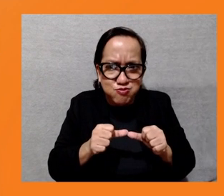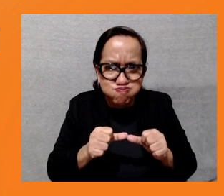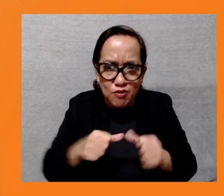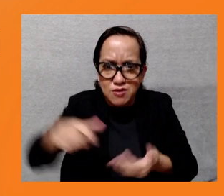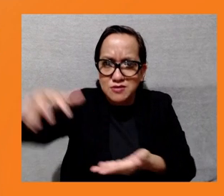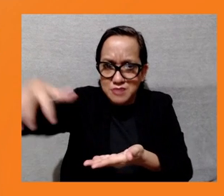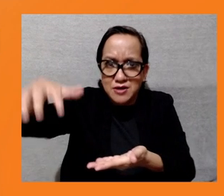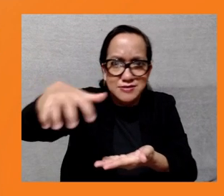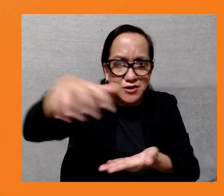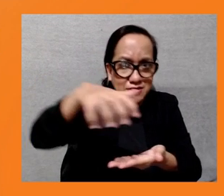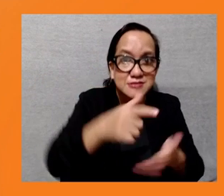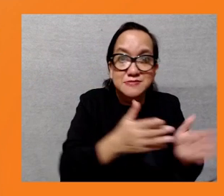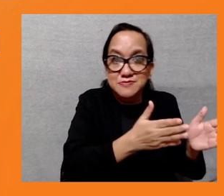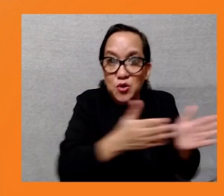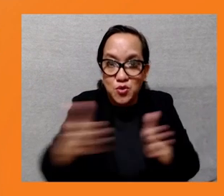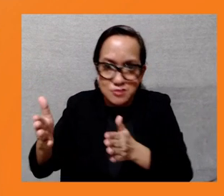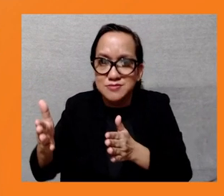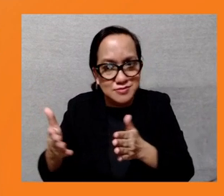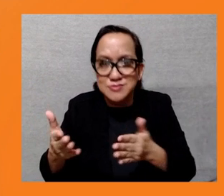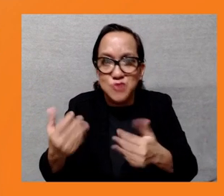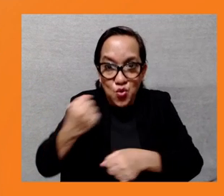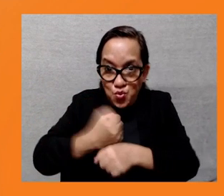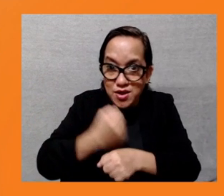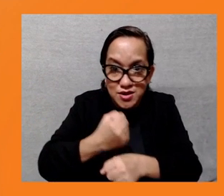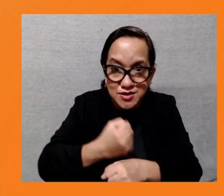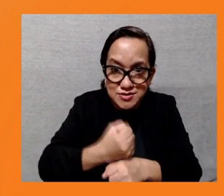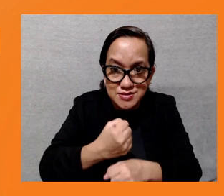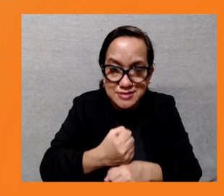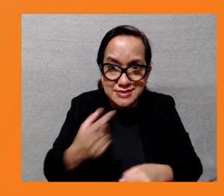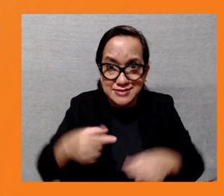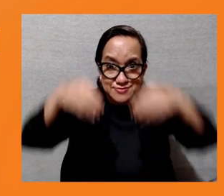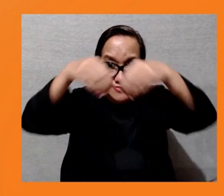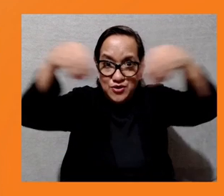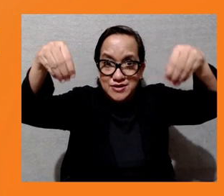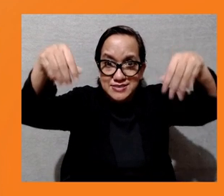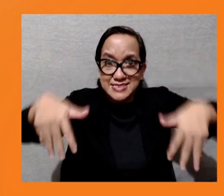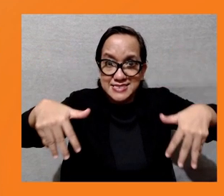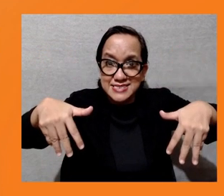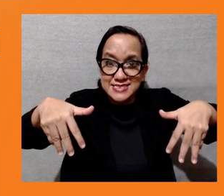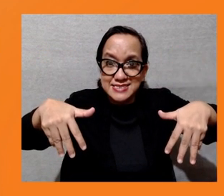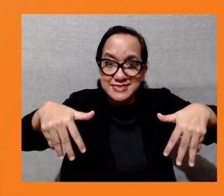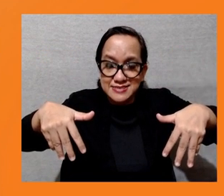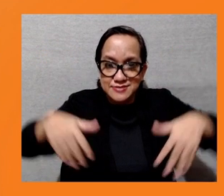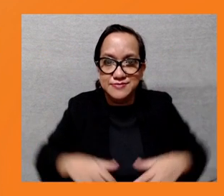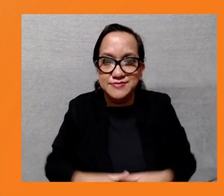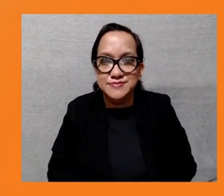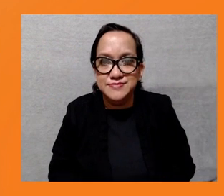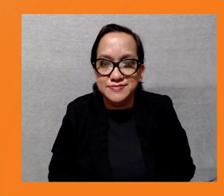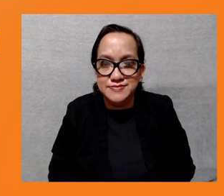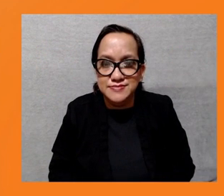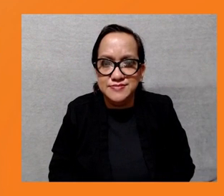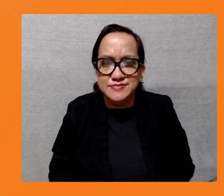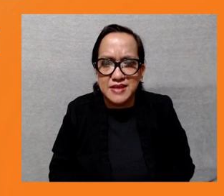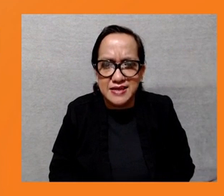mechanisms ongoing and there is also recourse through the accountability mechanism to look at addressing those. New